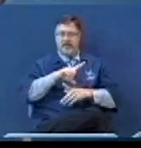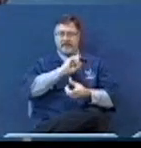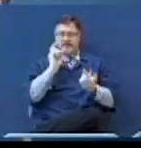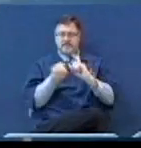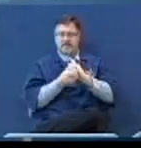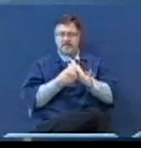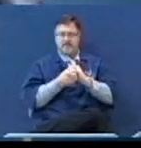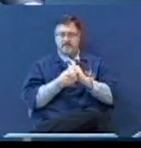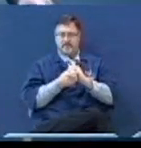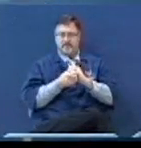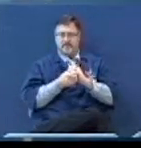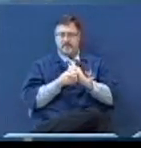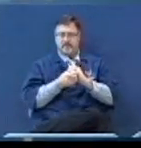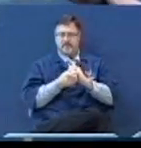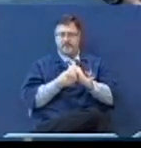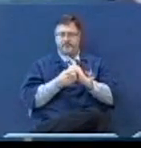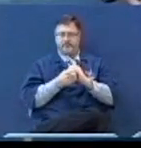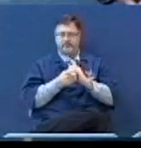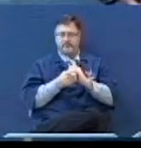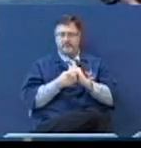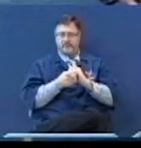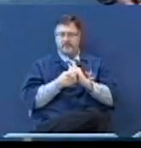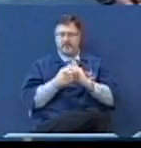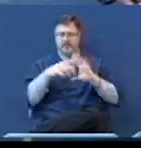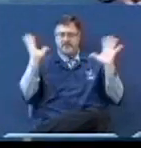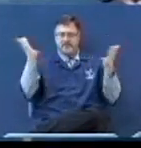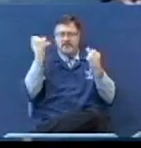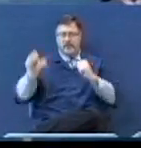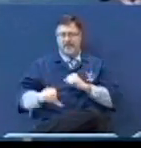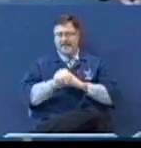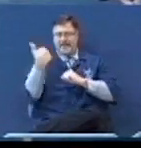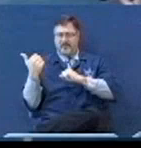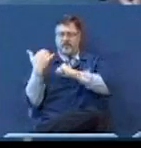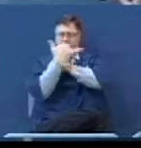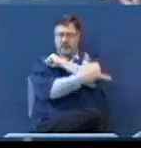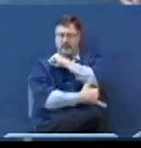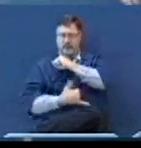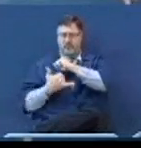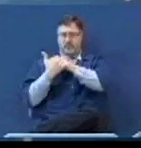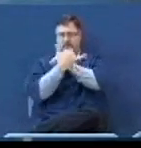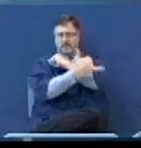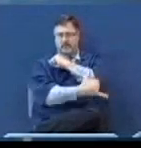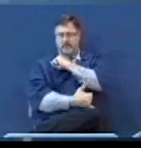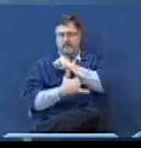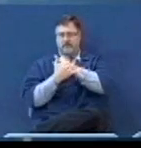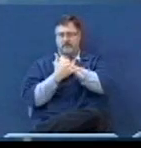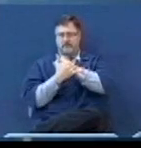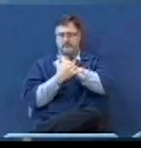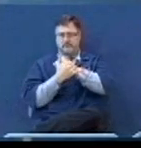to celebrate another country's birthday.